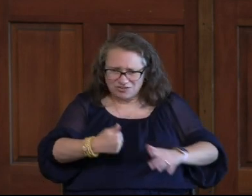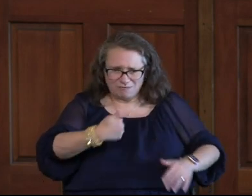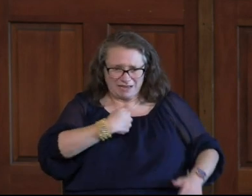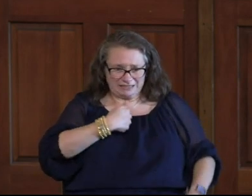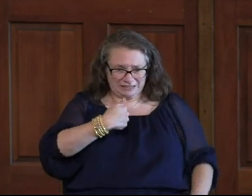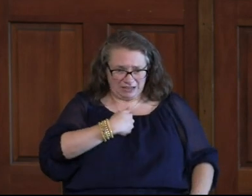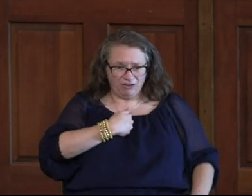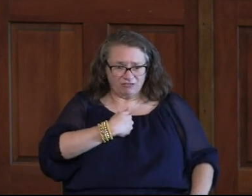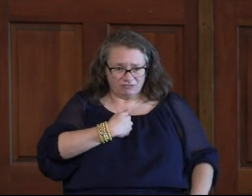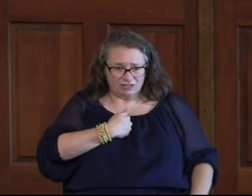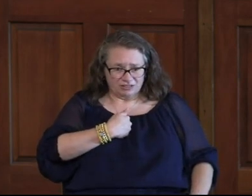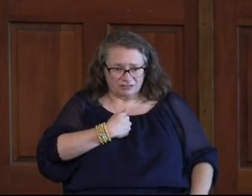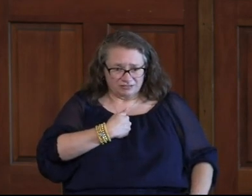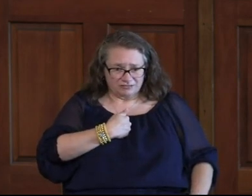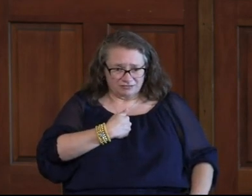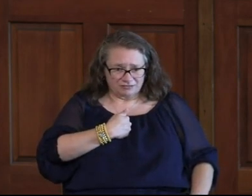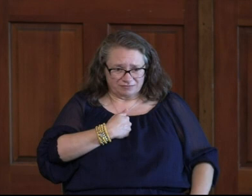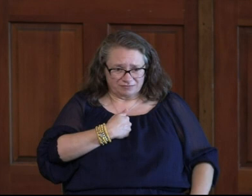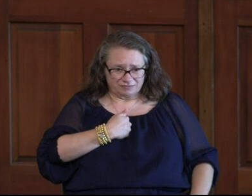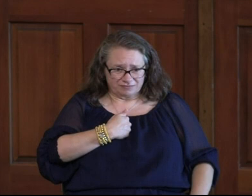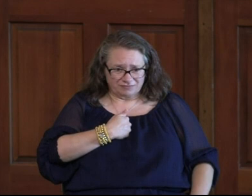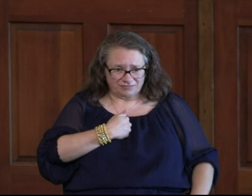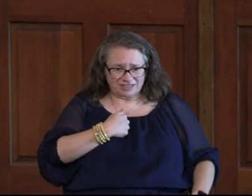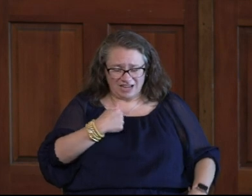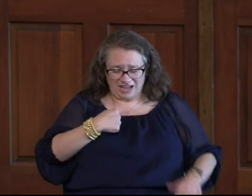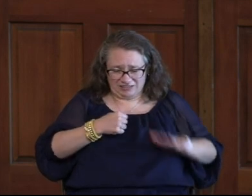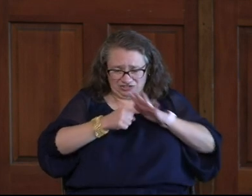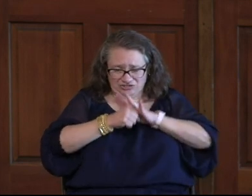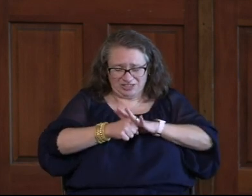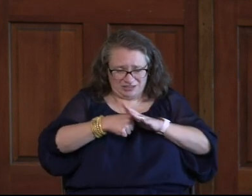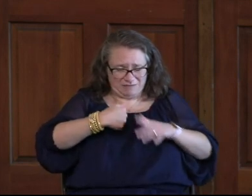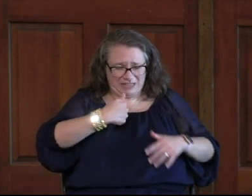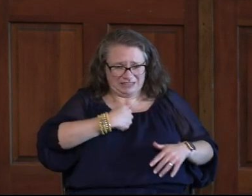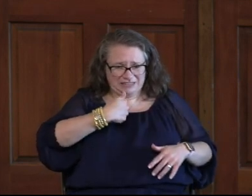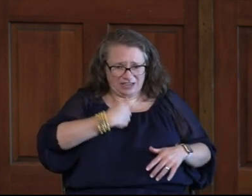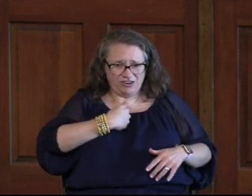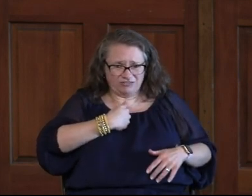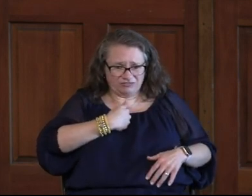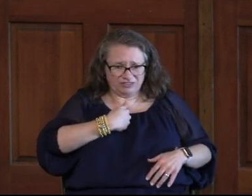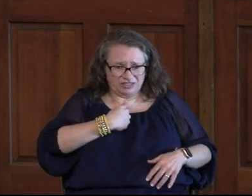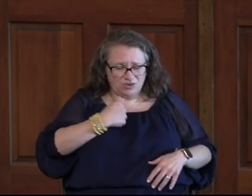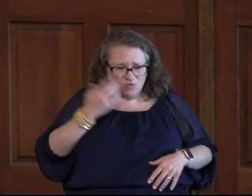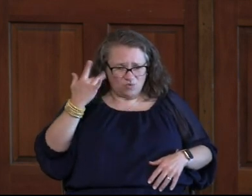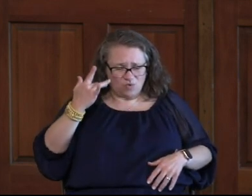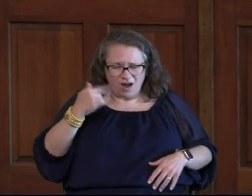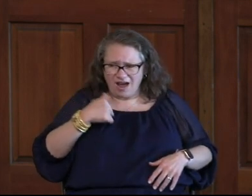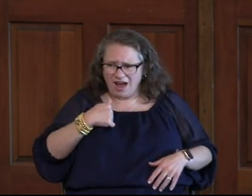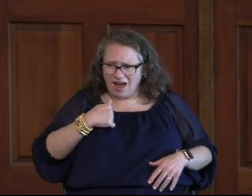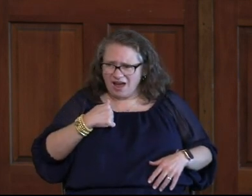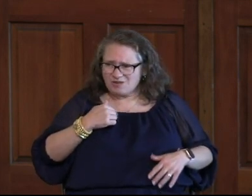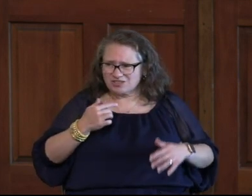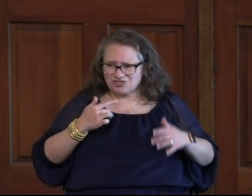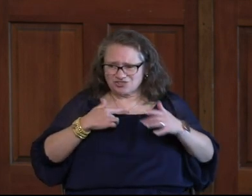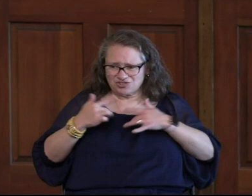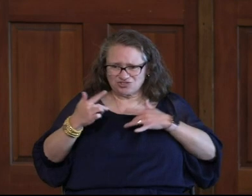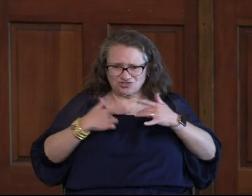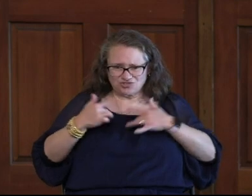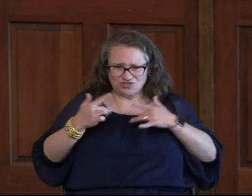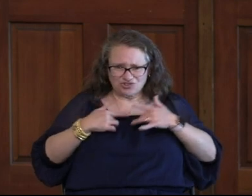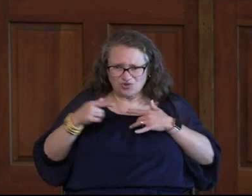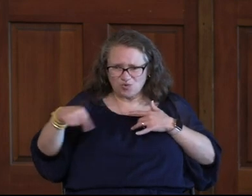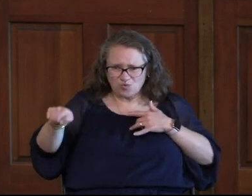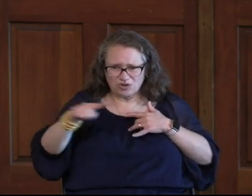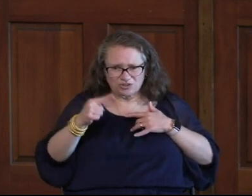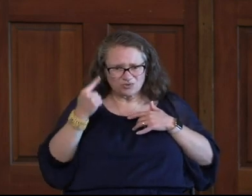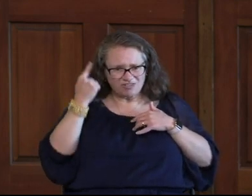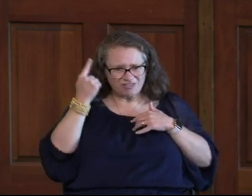Myself You Know I Have Put Pressure On Myself Because I Was Concerned About What